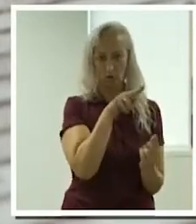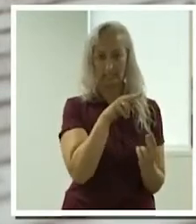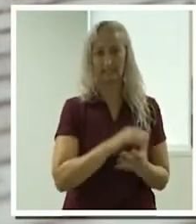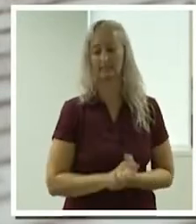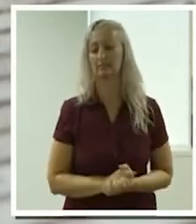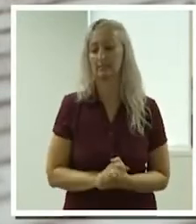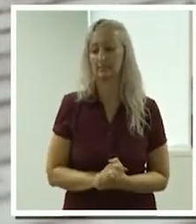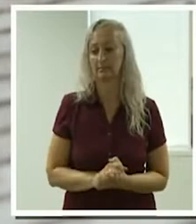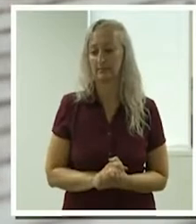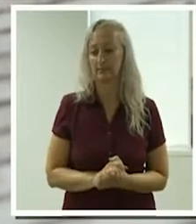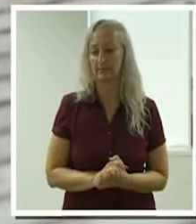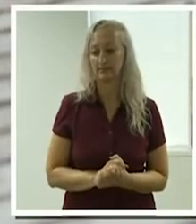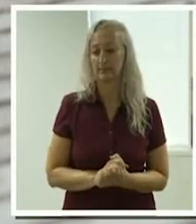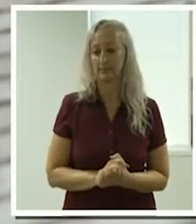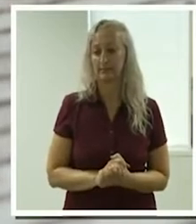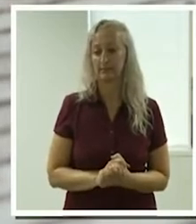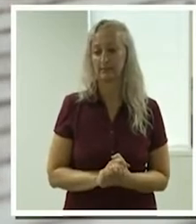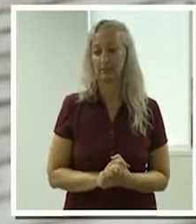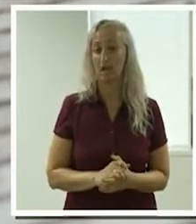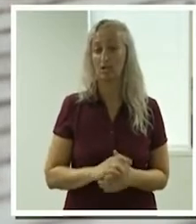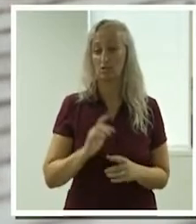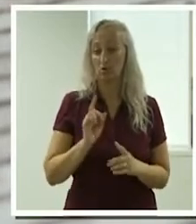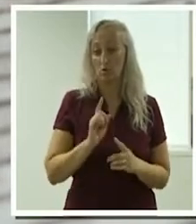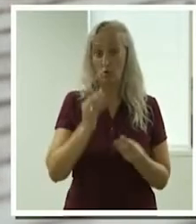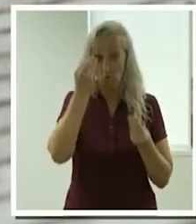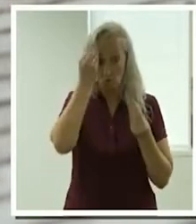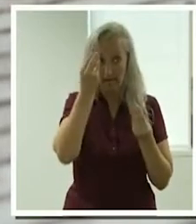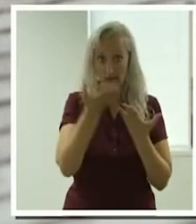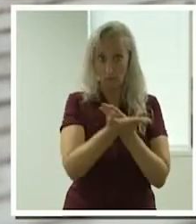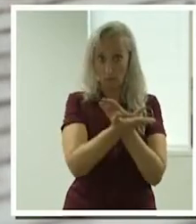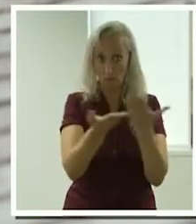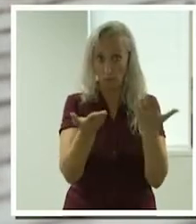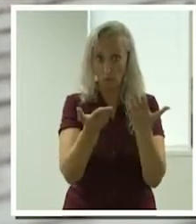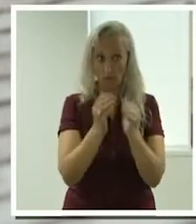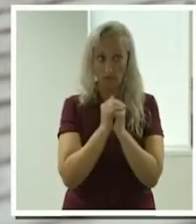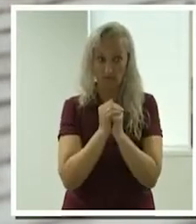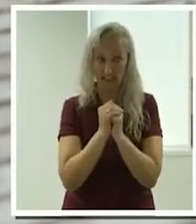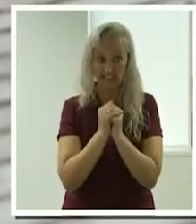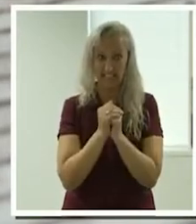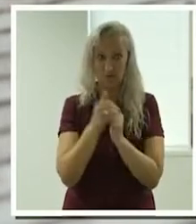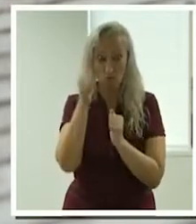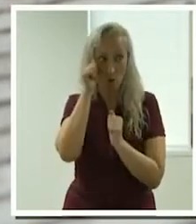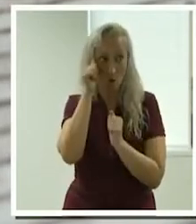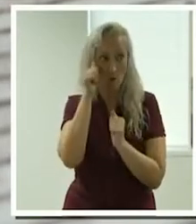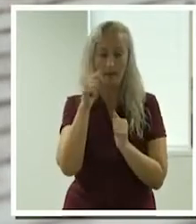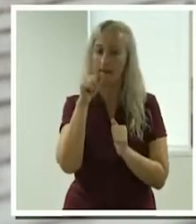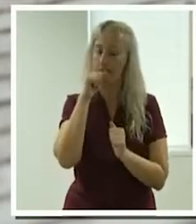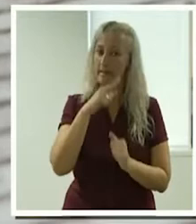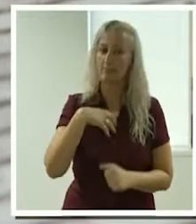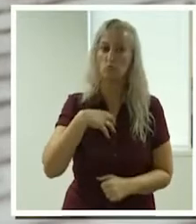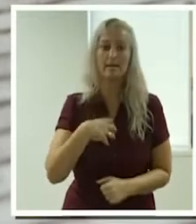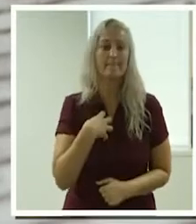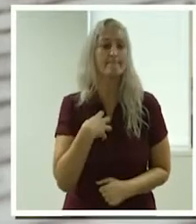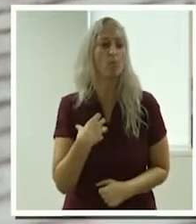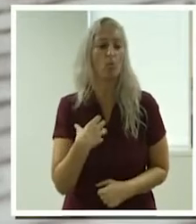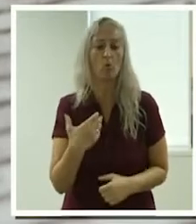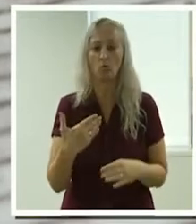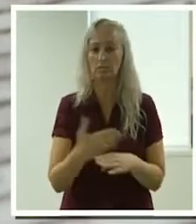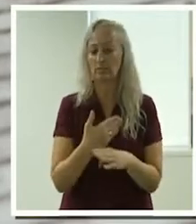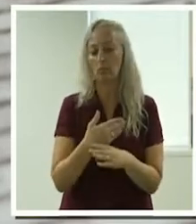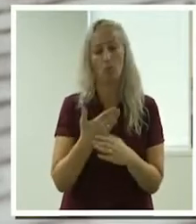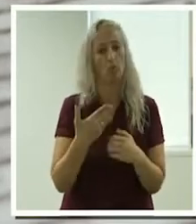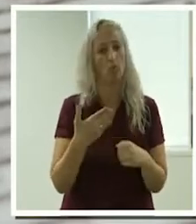respond to the current demand. So let your friends and colleagues know that there is a lot of demand coming through the Mabel platform that we hope independent support